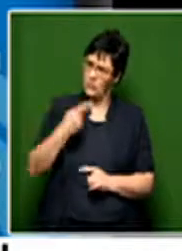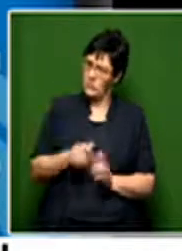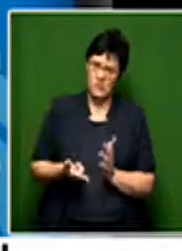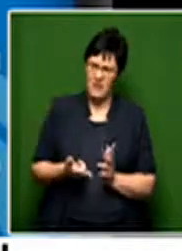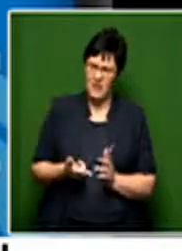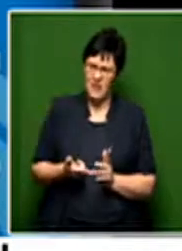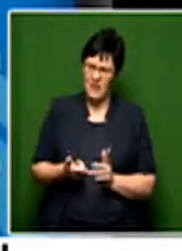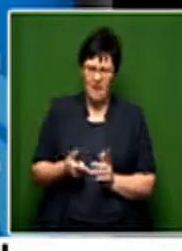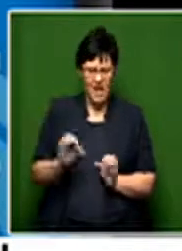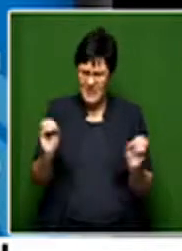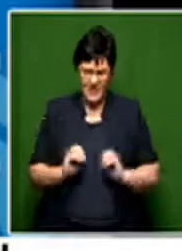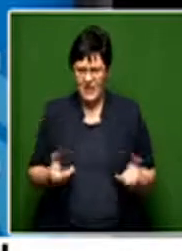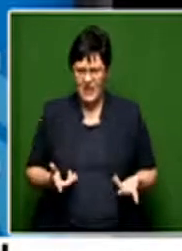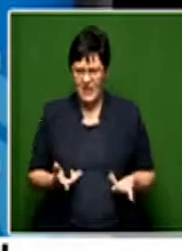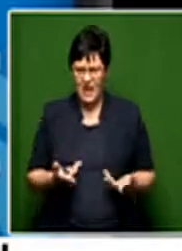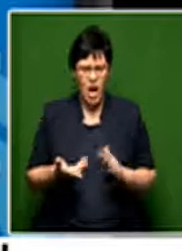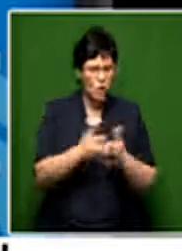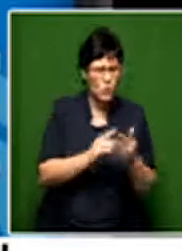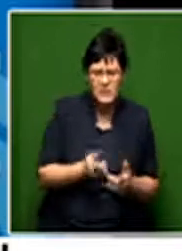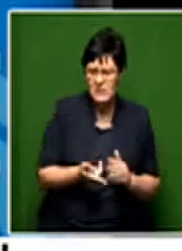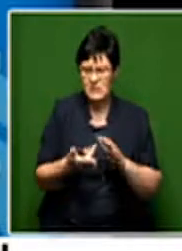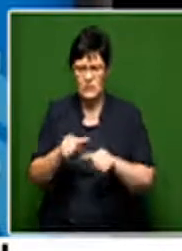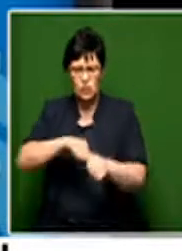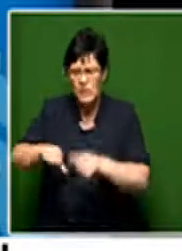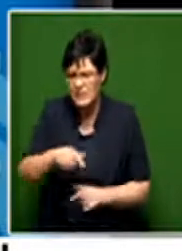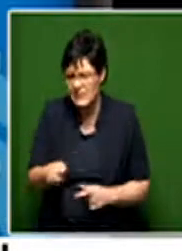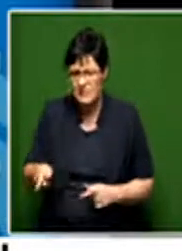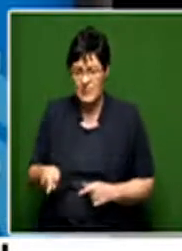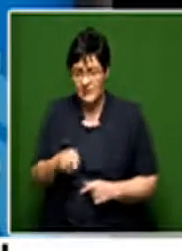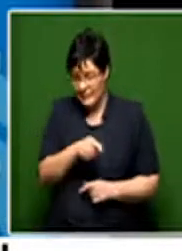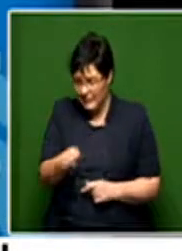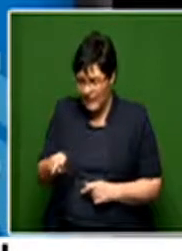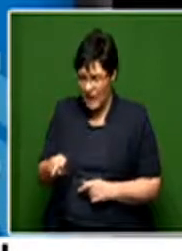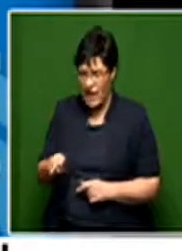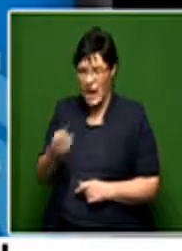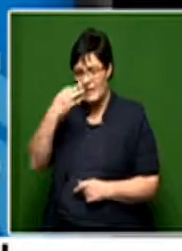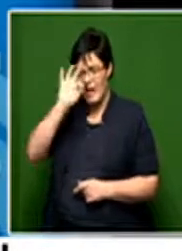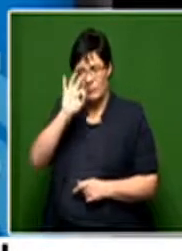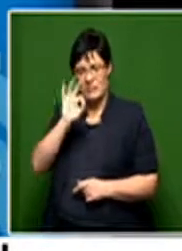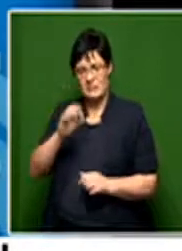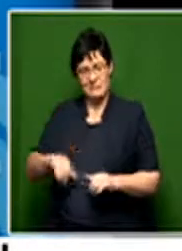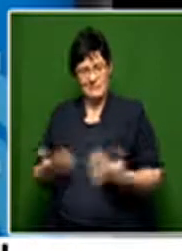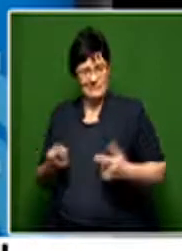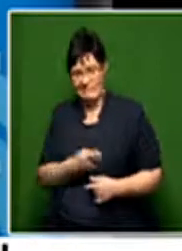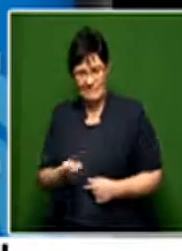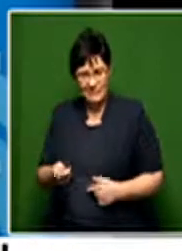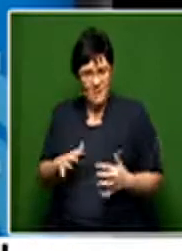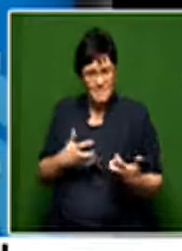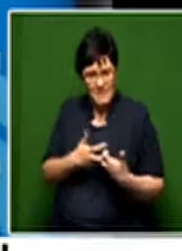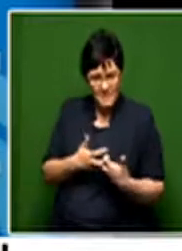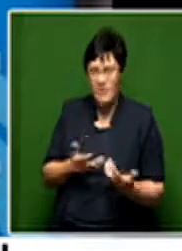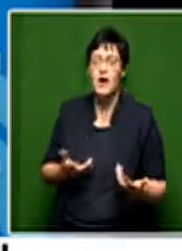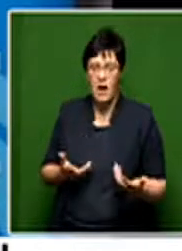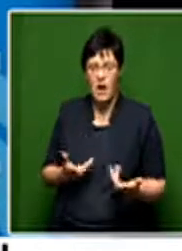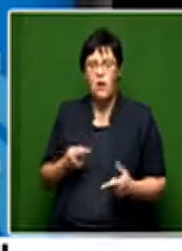states included, communities, societies, that these stateless persons would find themselves in the